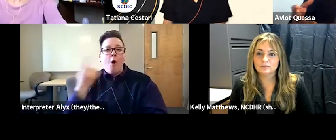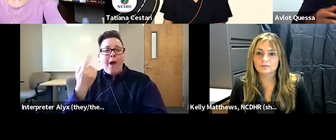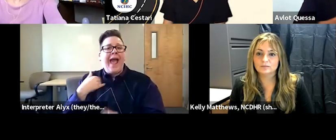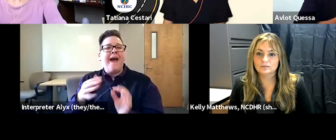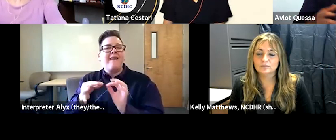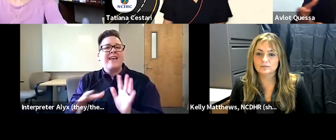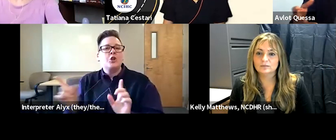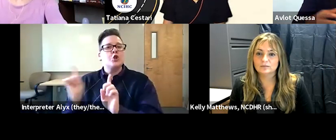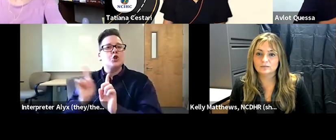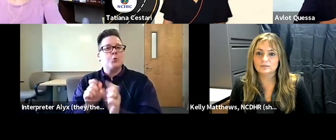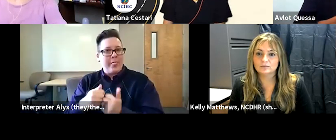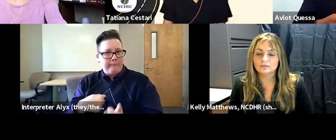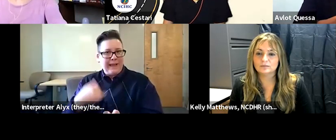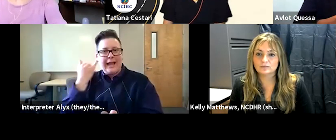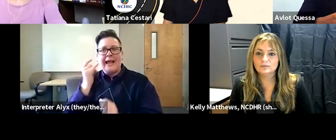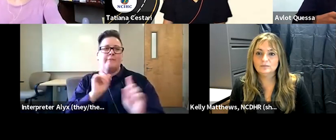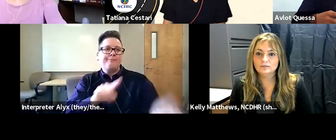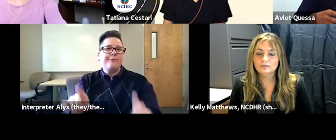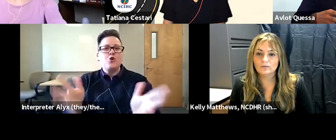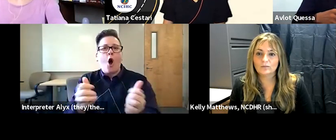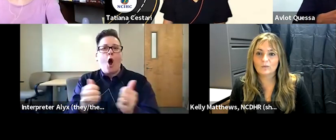to talk to a group of clinicians or nurses